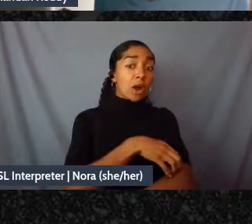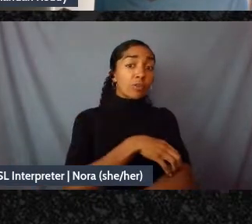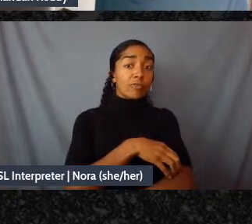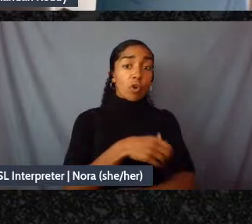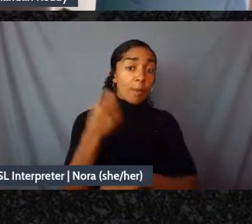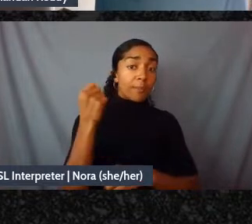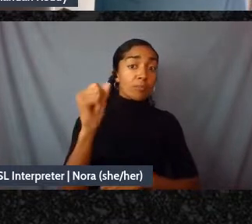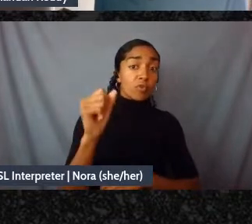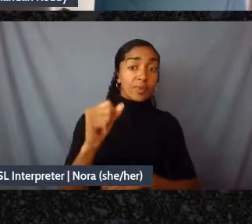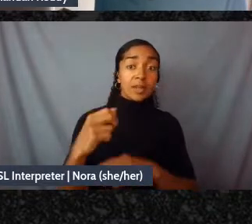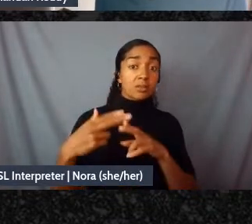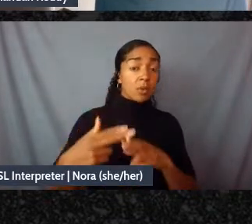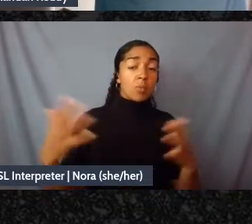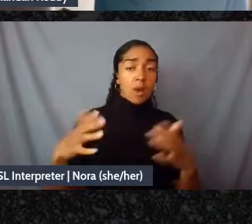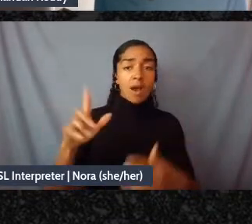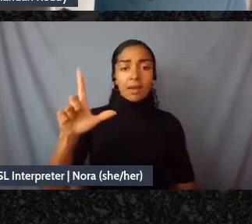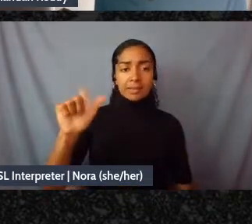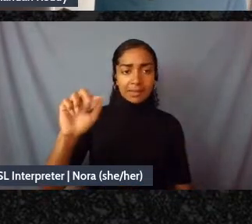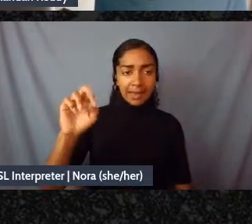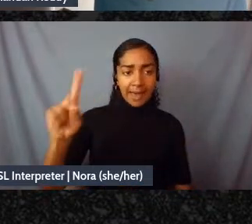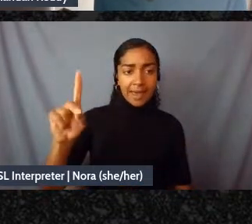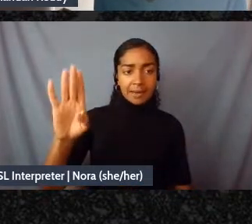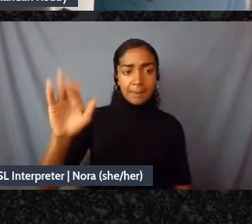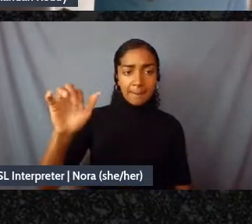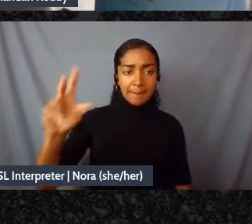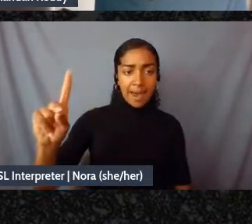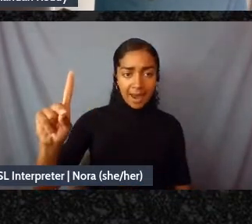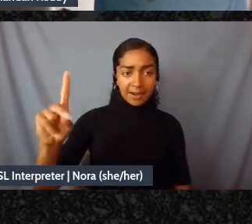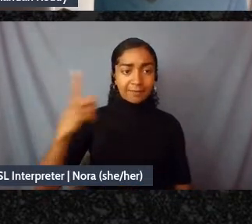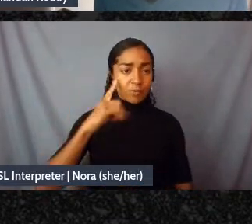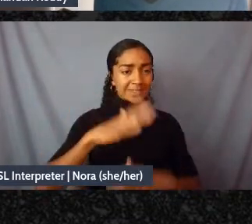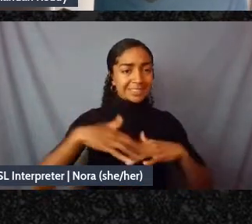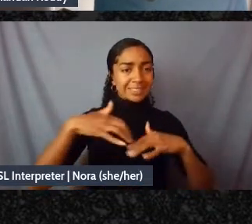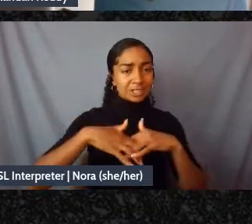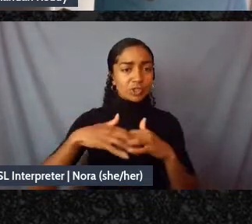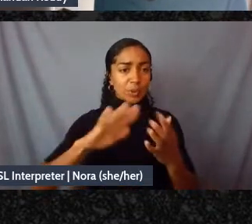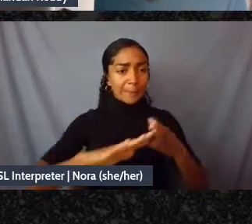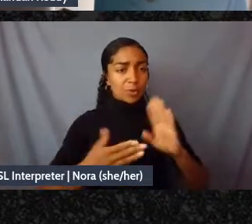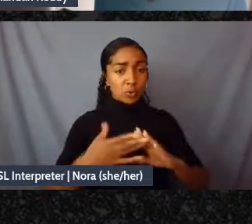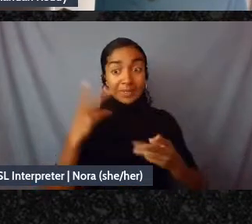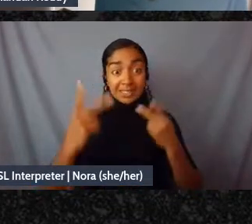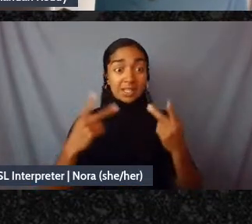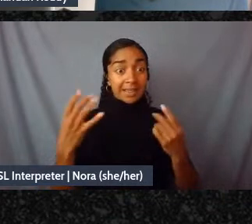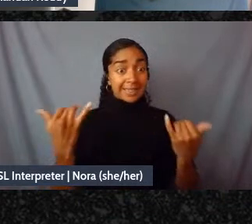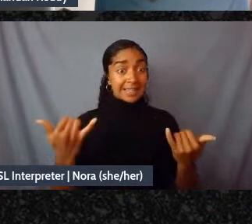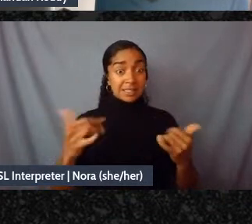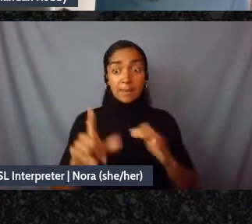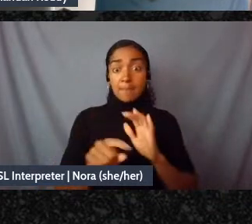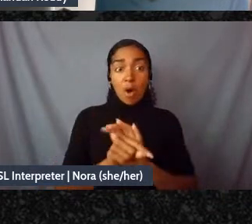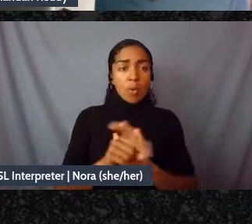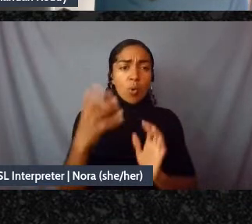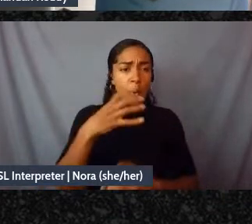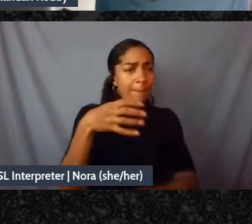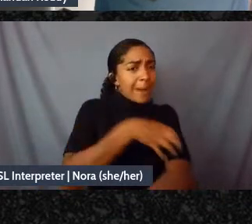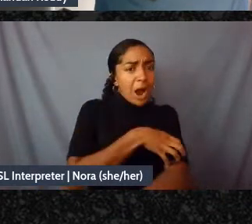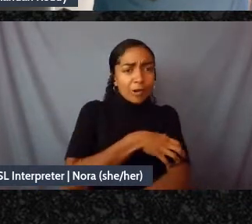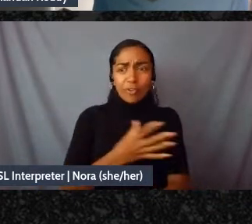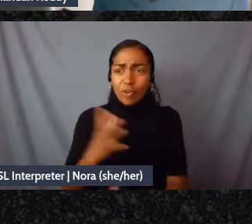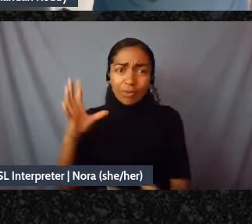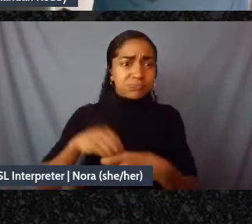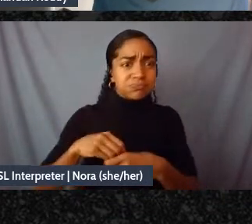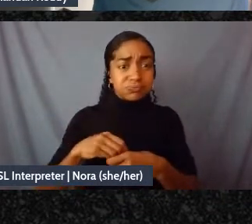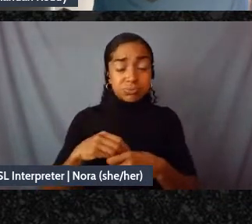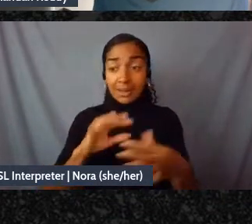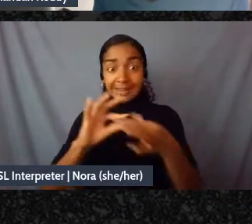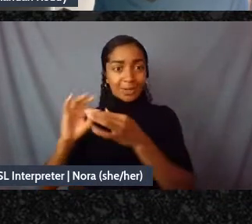indigenous communities and this moment is a moment of powerful intervention that is connecting with our ancestors teachings our